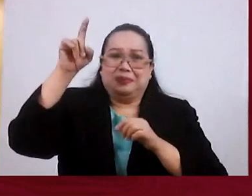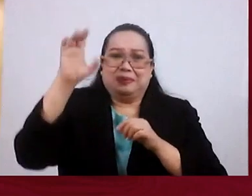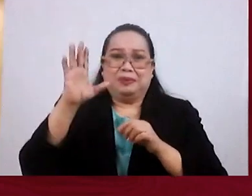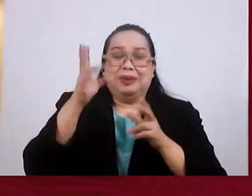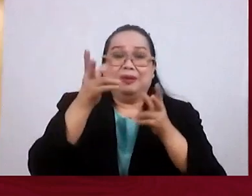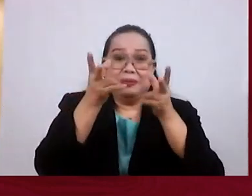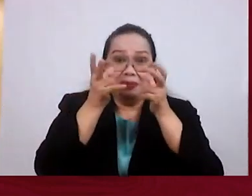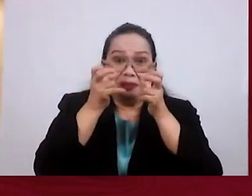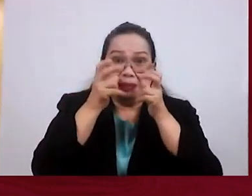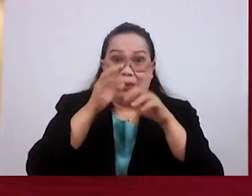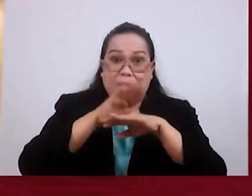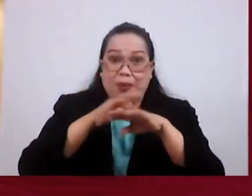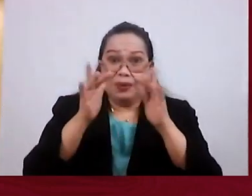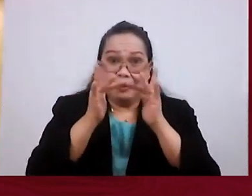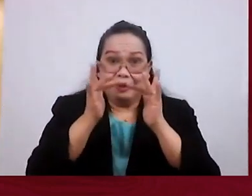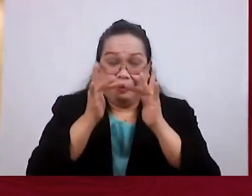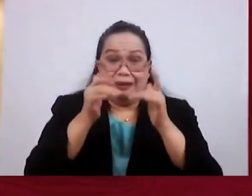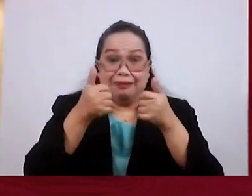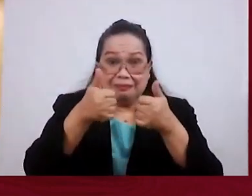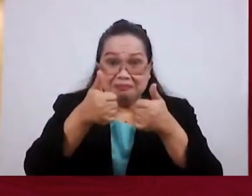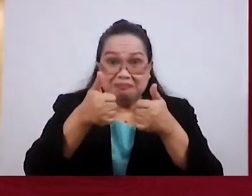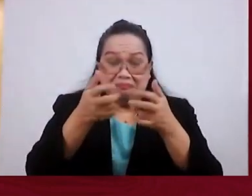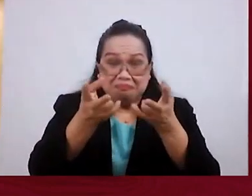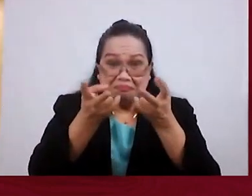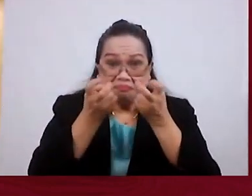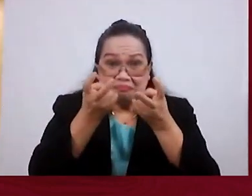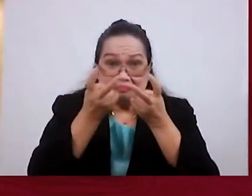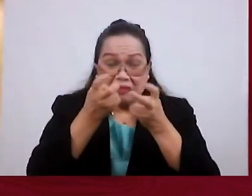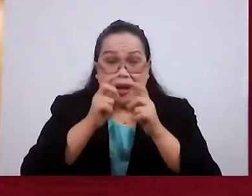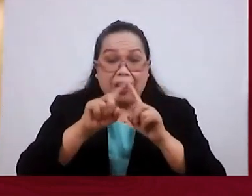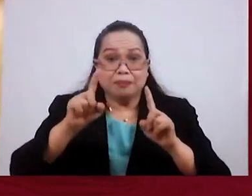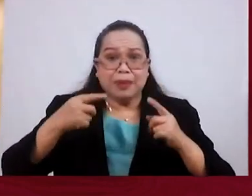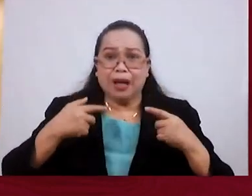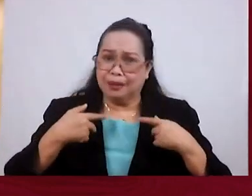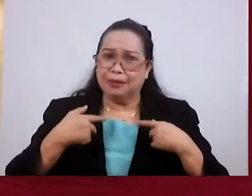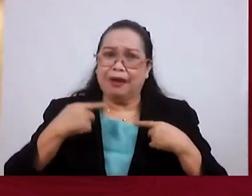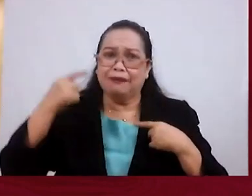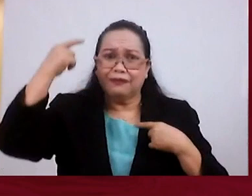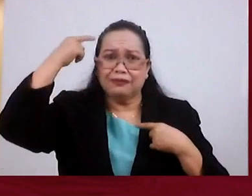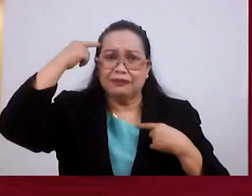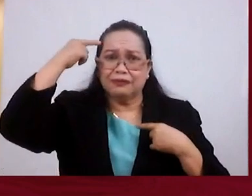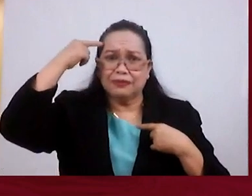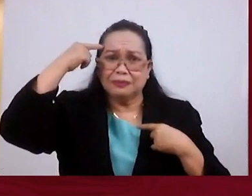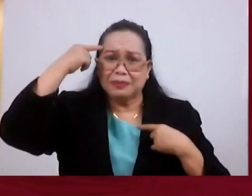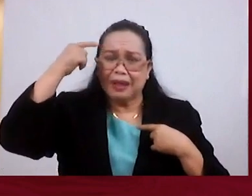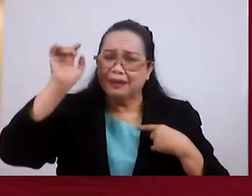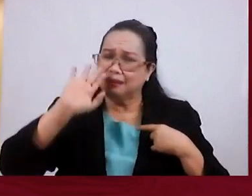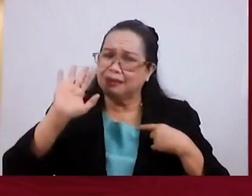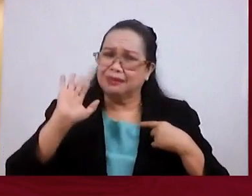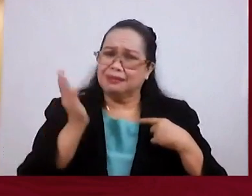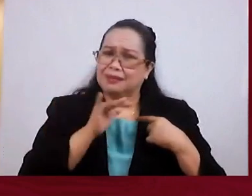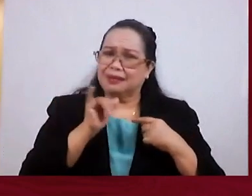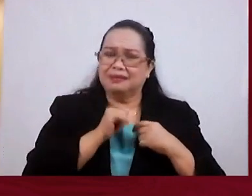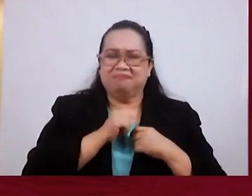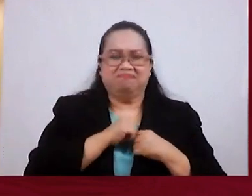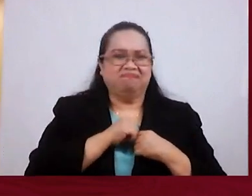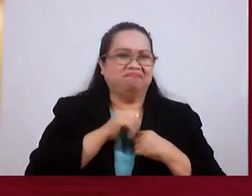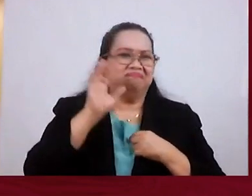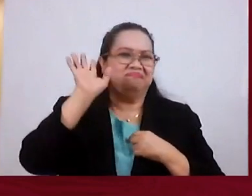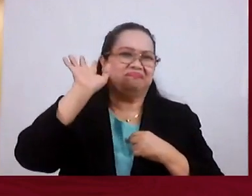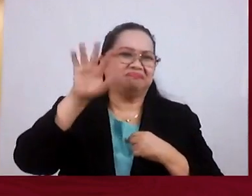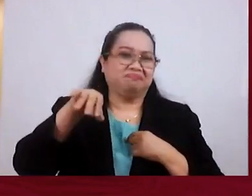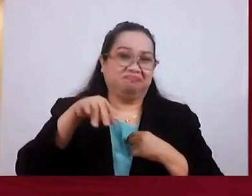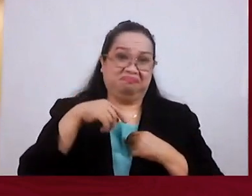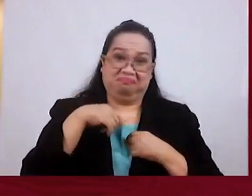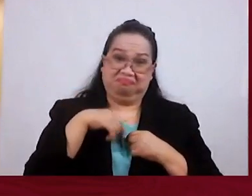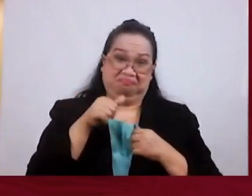listening online with us, but there's already at the back of their mind something like, do I really need to keep